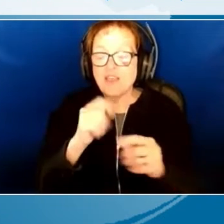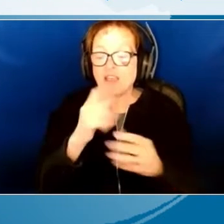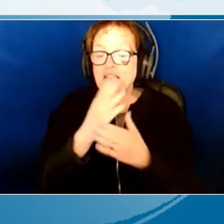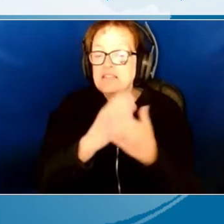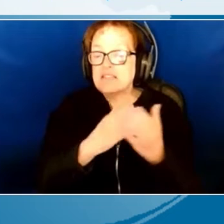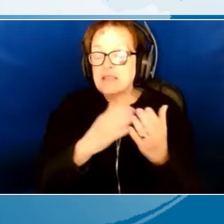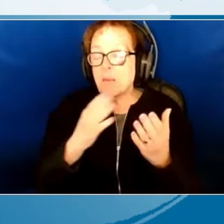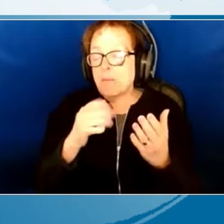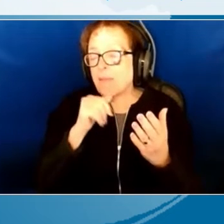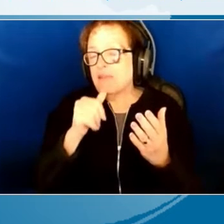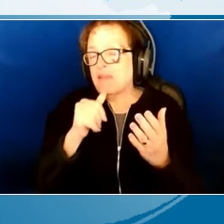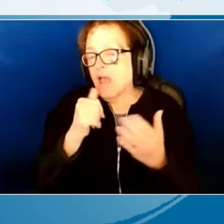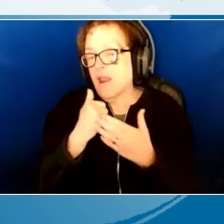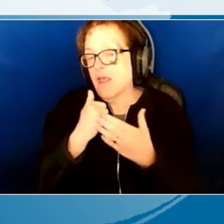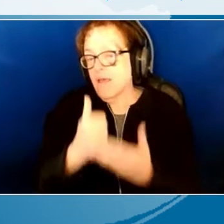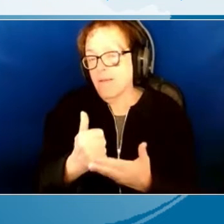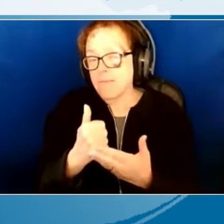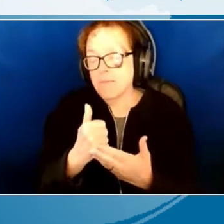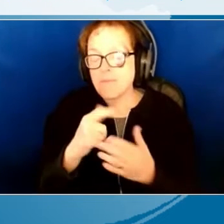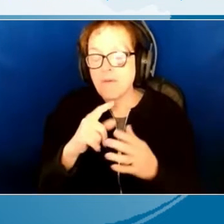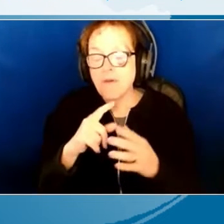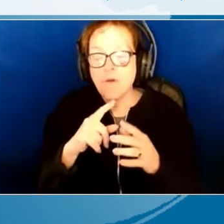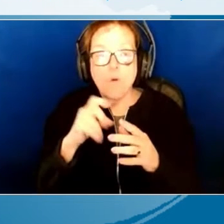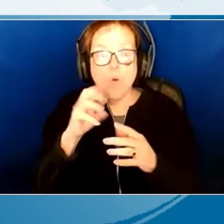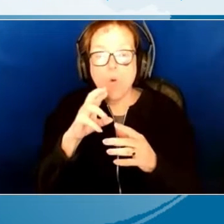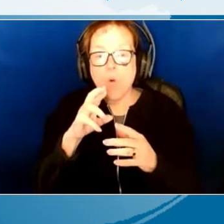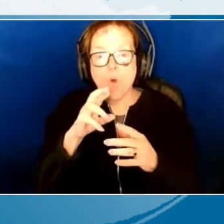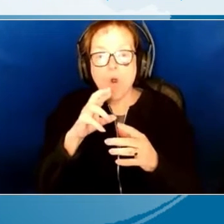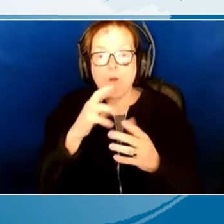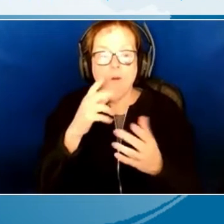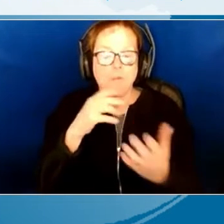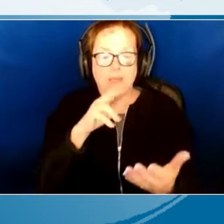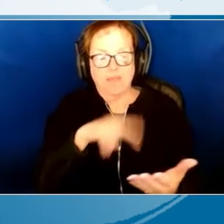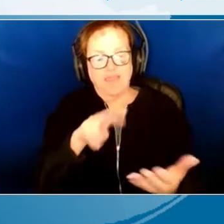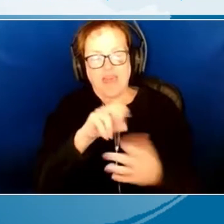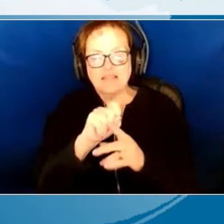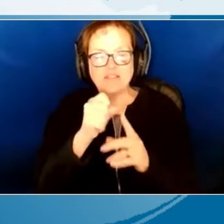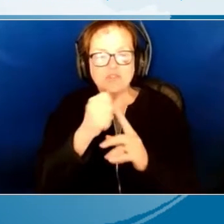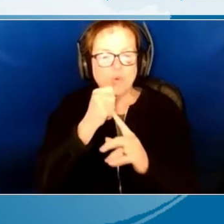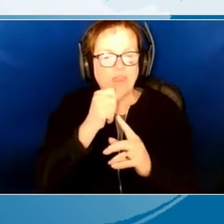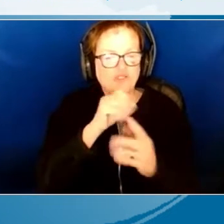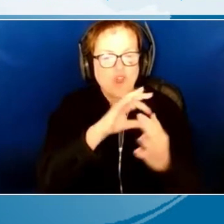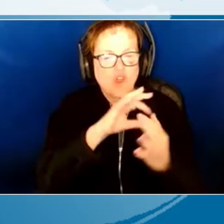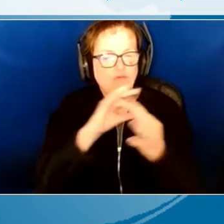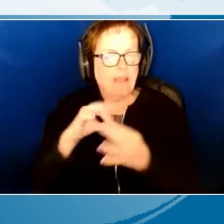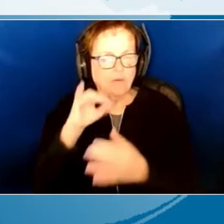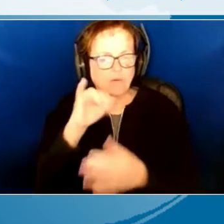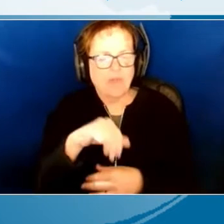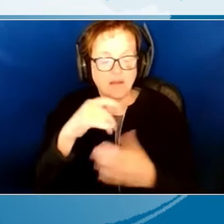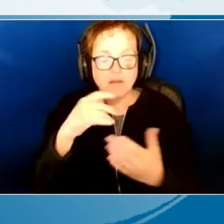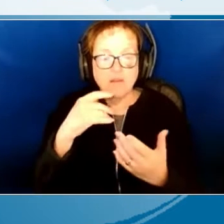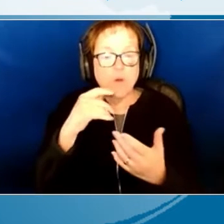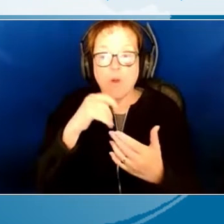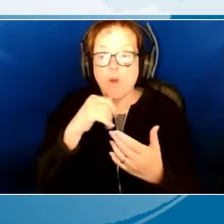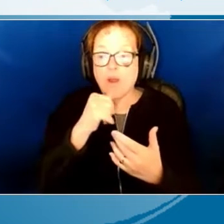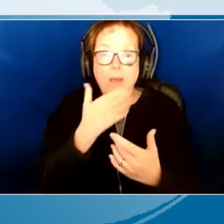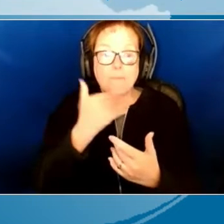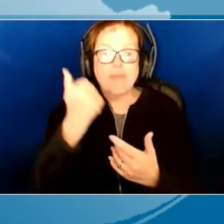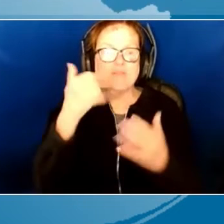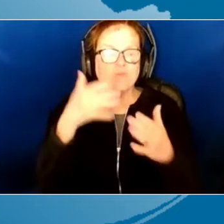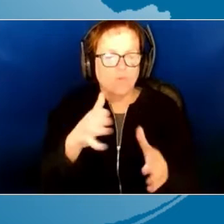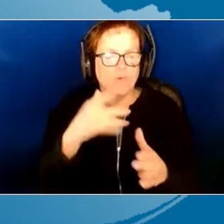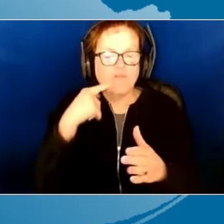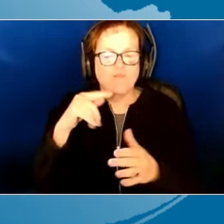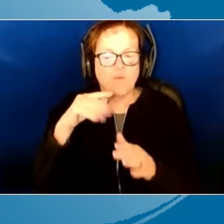contraindicated. It may not be helpful. It may not be the way that would be most helpful for this child to learn and participate.